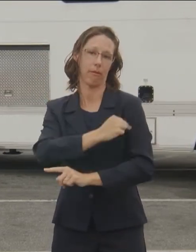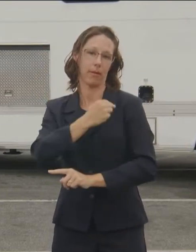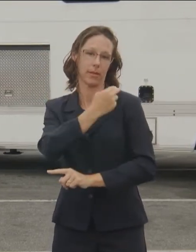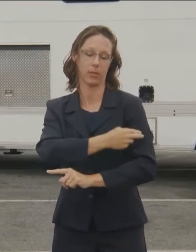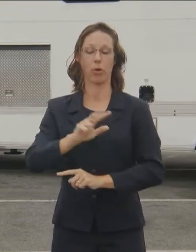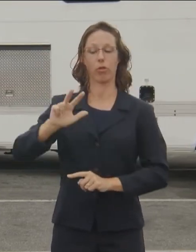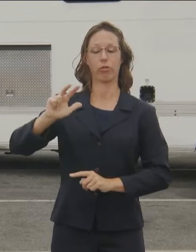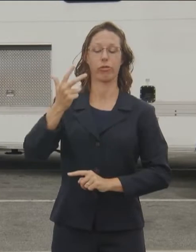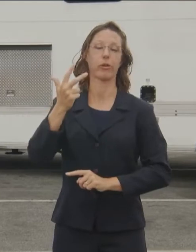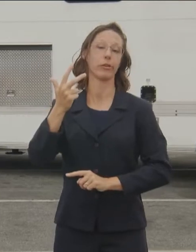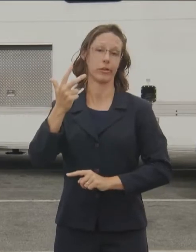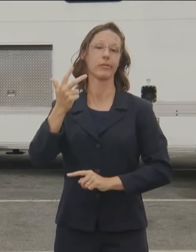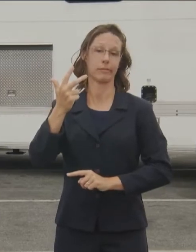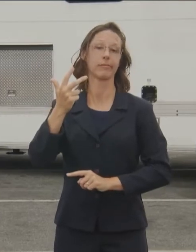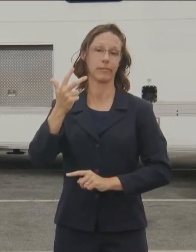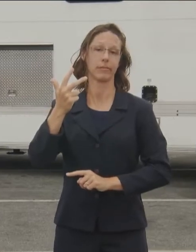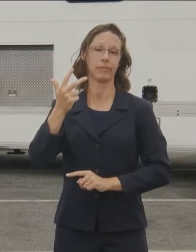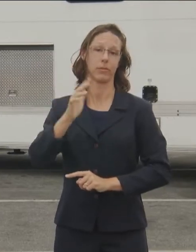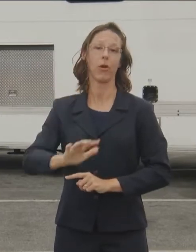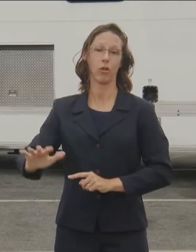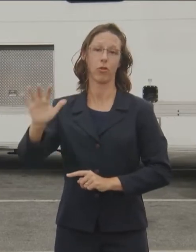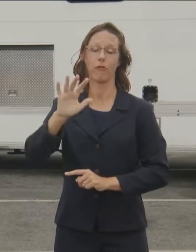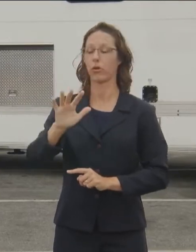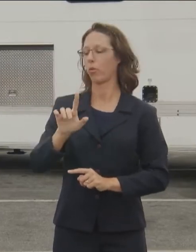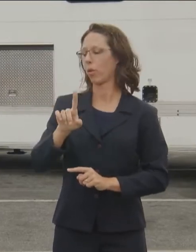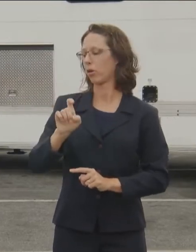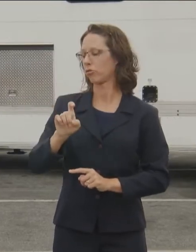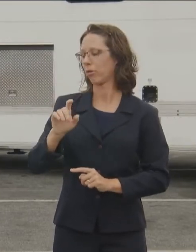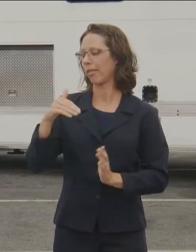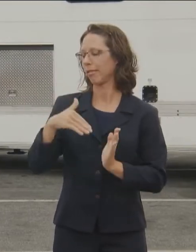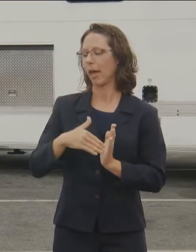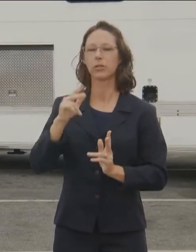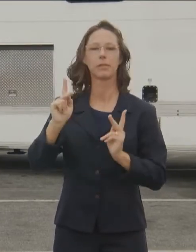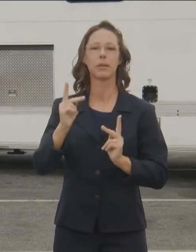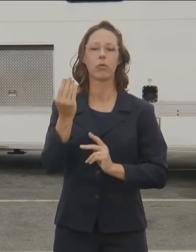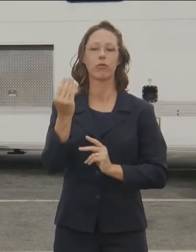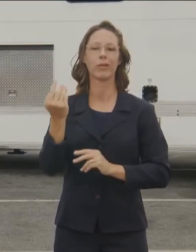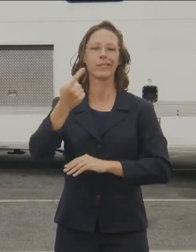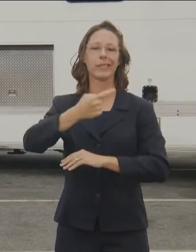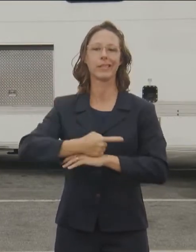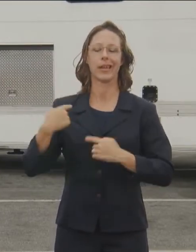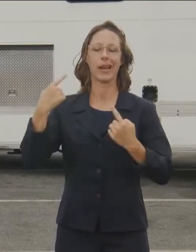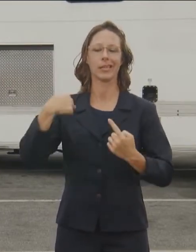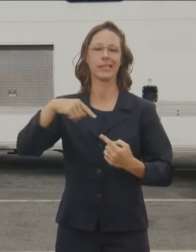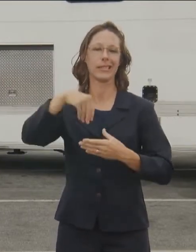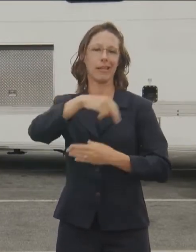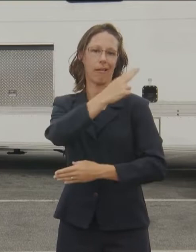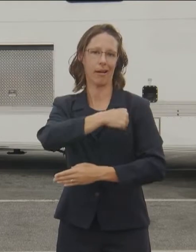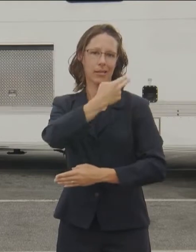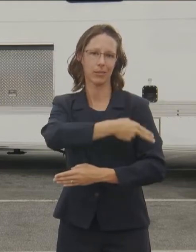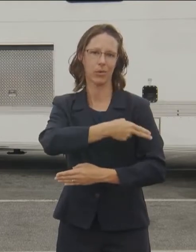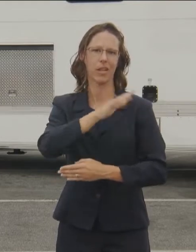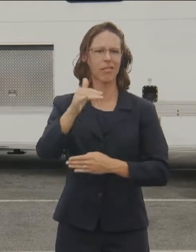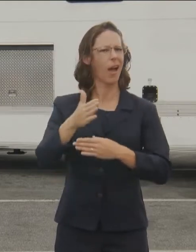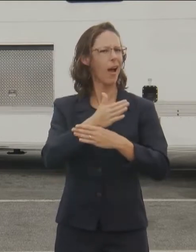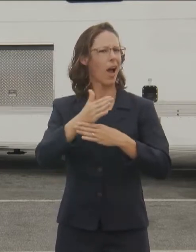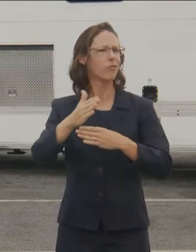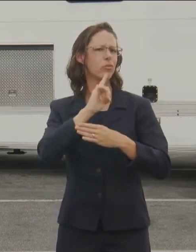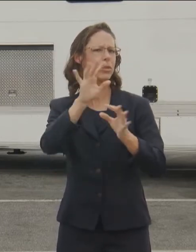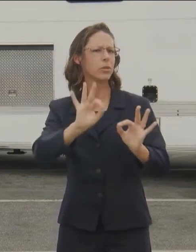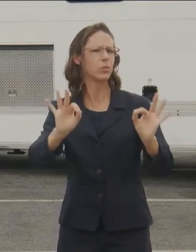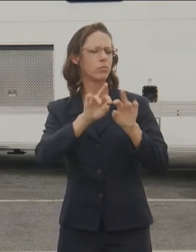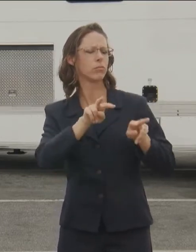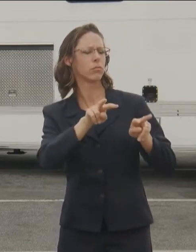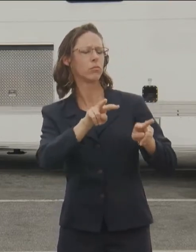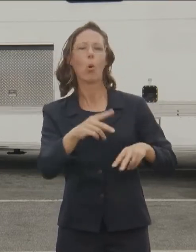rate of cases per 100,000 over the last 14 days. So that moving average, I think, is important. If you look at